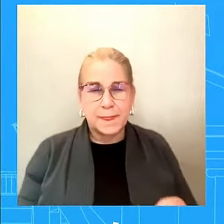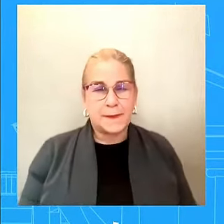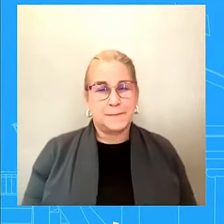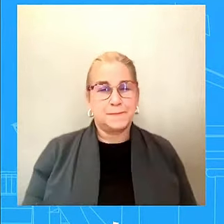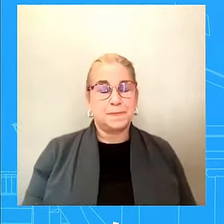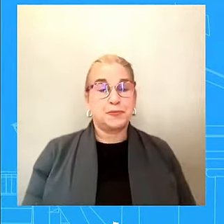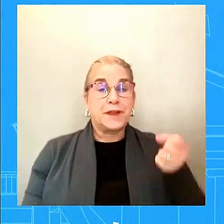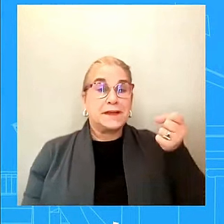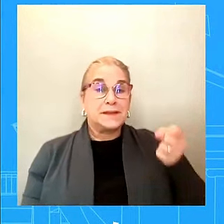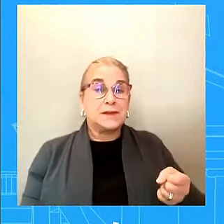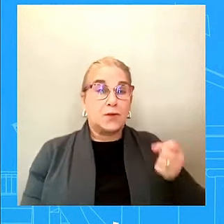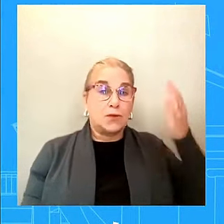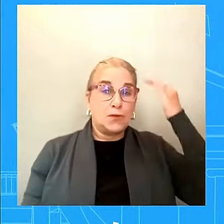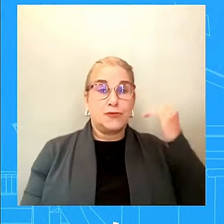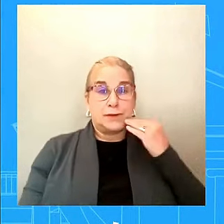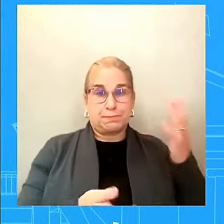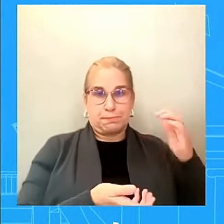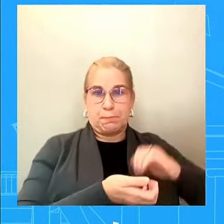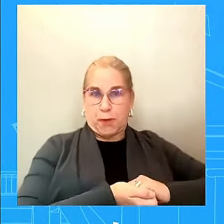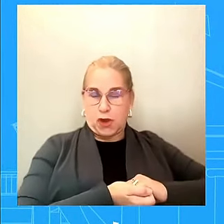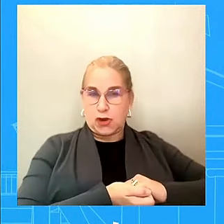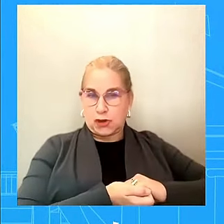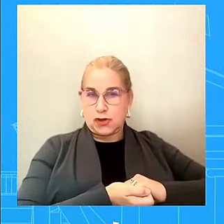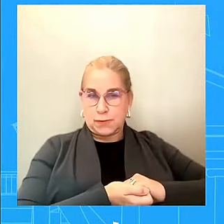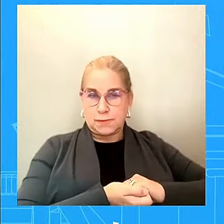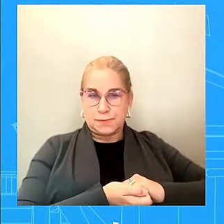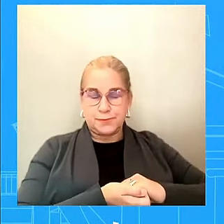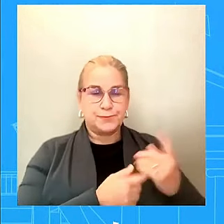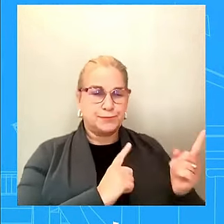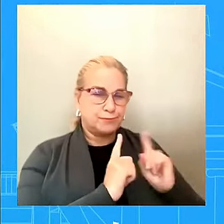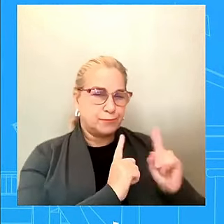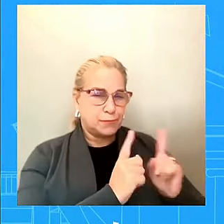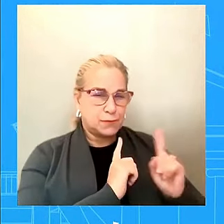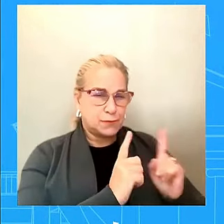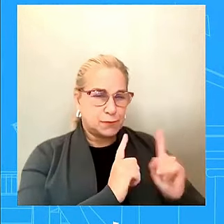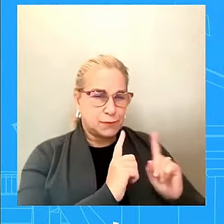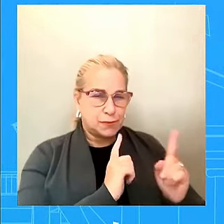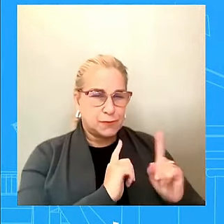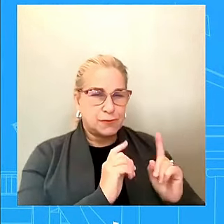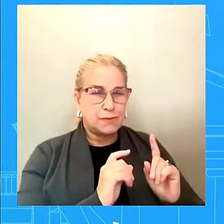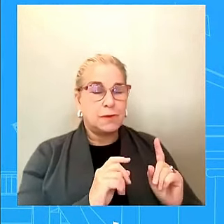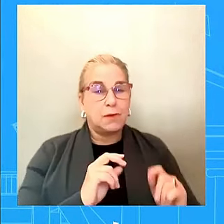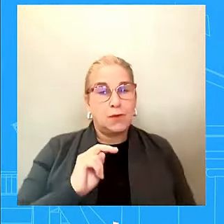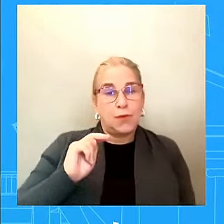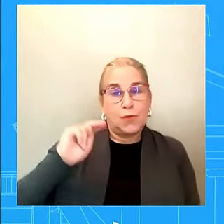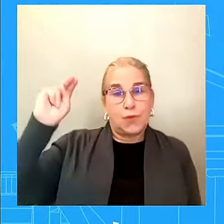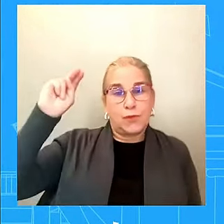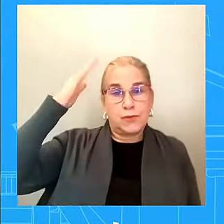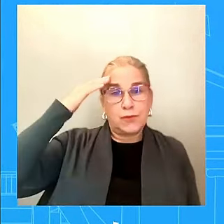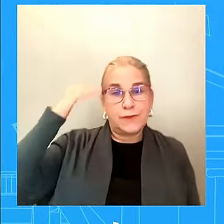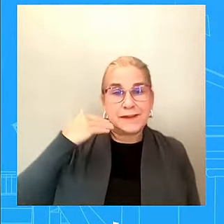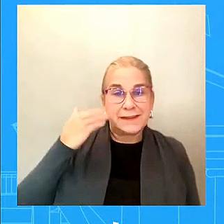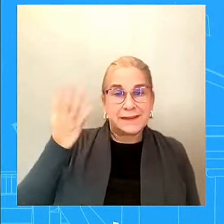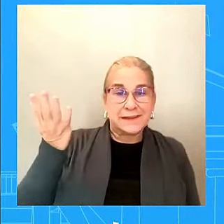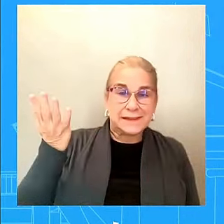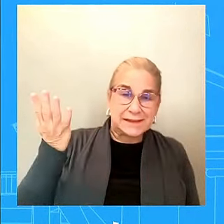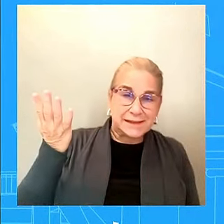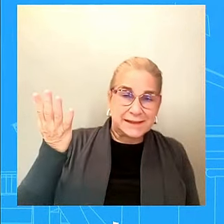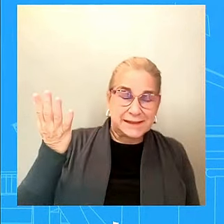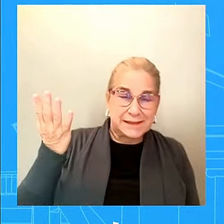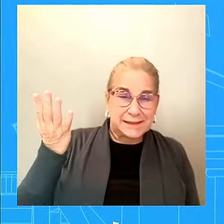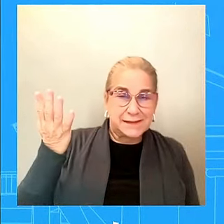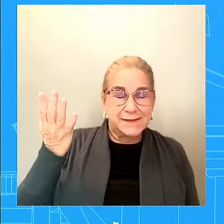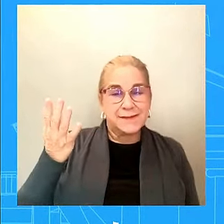and so, look, we're going to also continue to urge the North, North Korea to reduce tensions, uh, and, and seize any